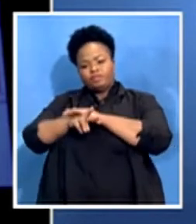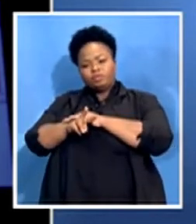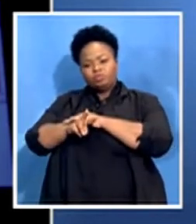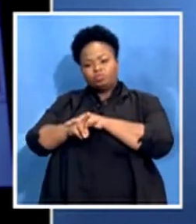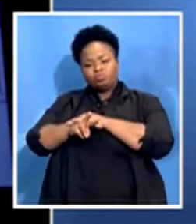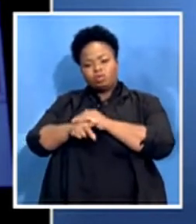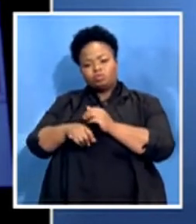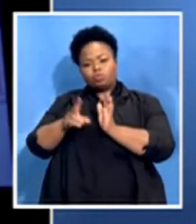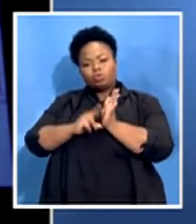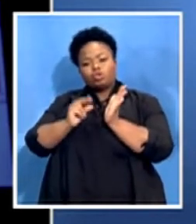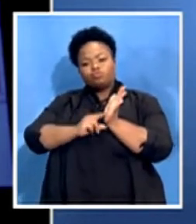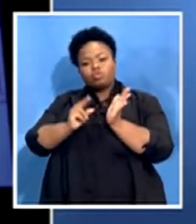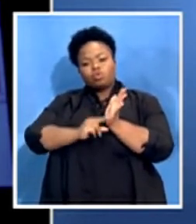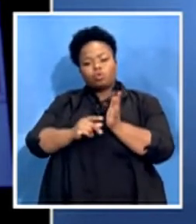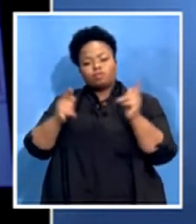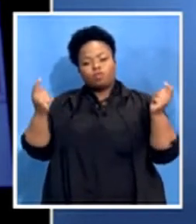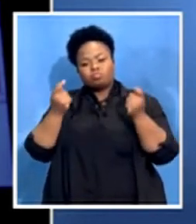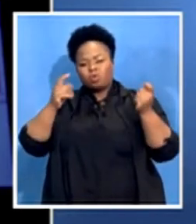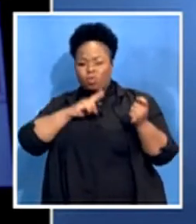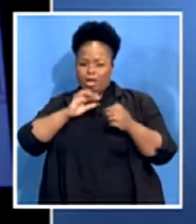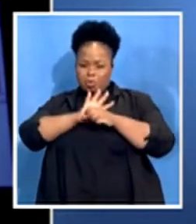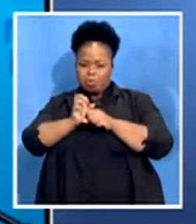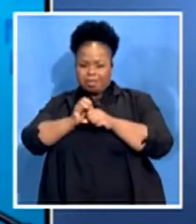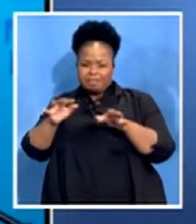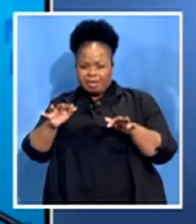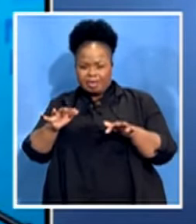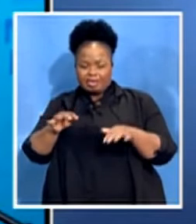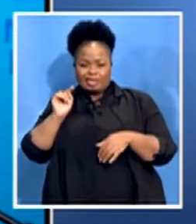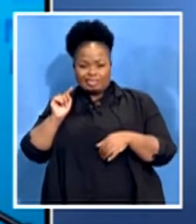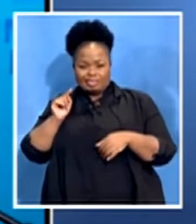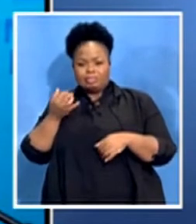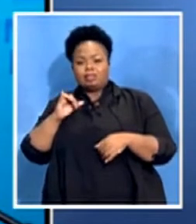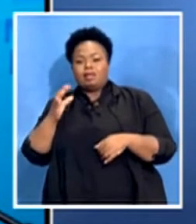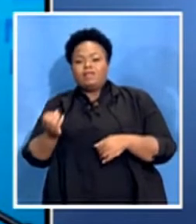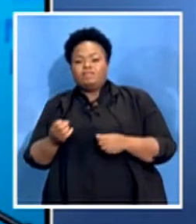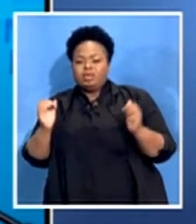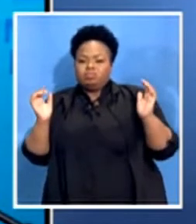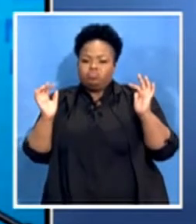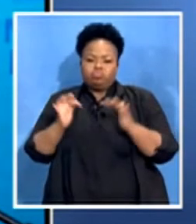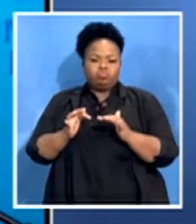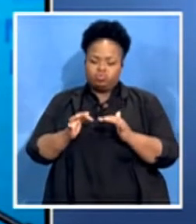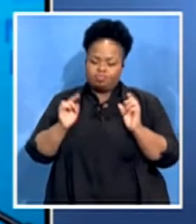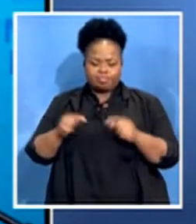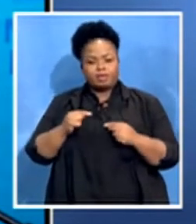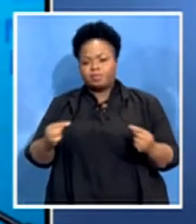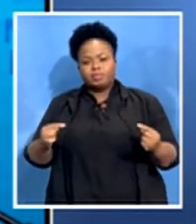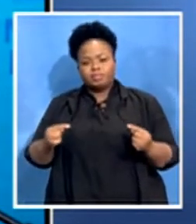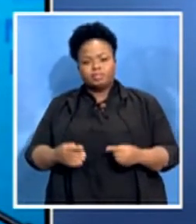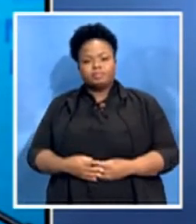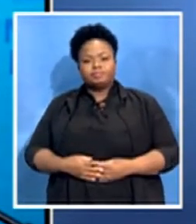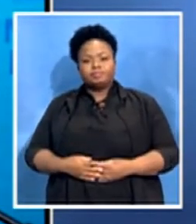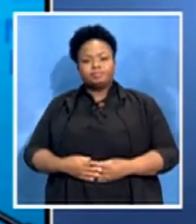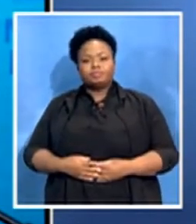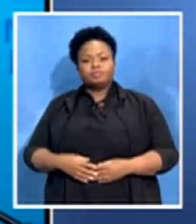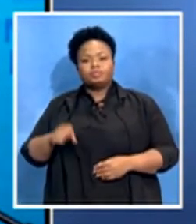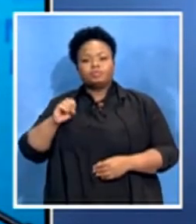of COVID-19 uh pandemic we cannot have lots of people coming into our venues. So on the 2nd of December it